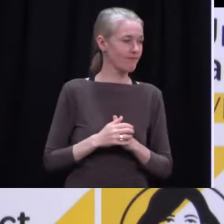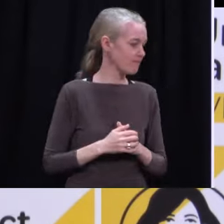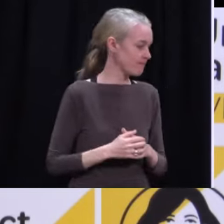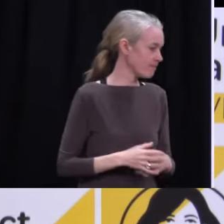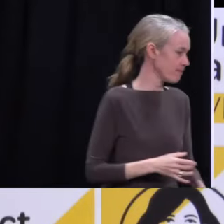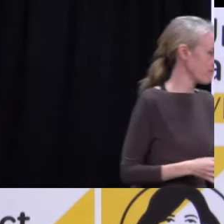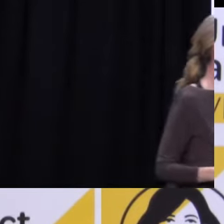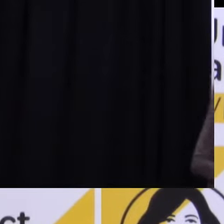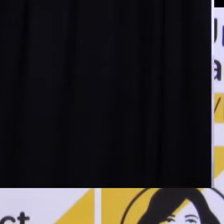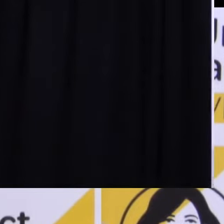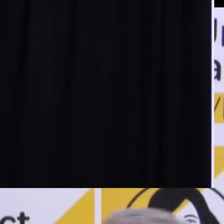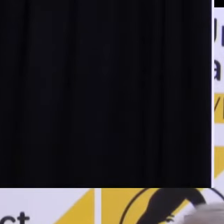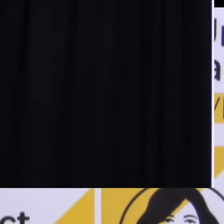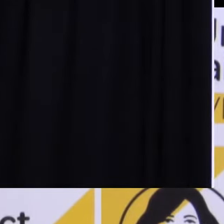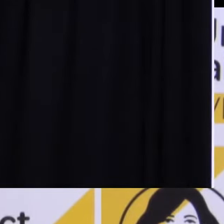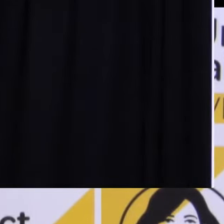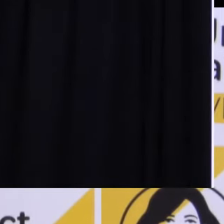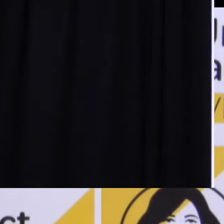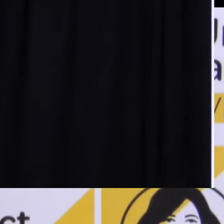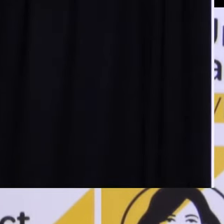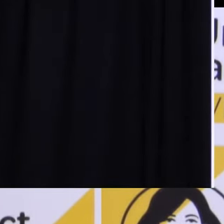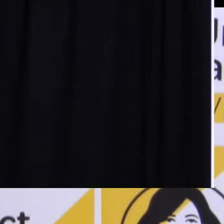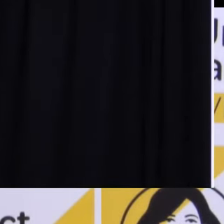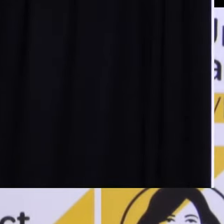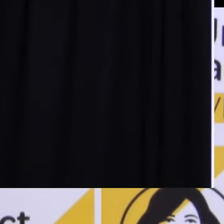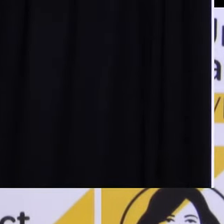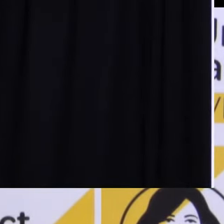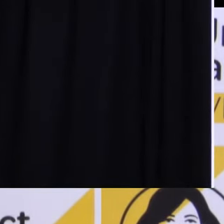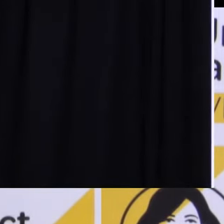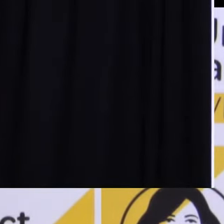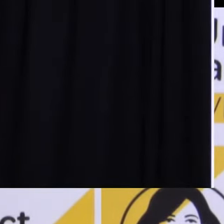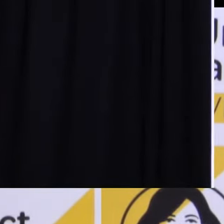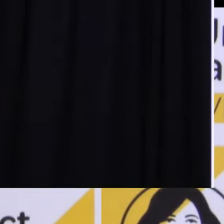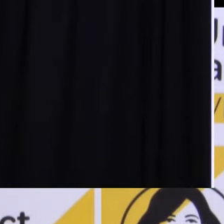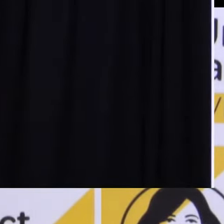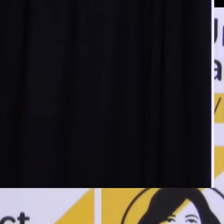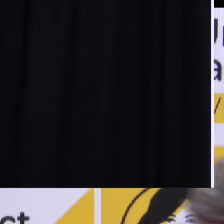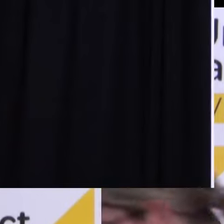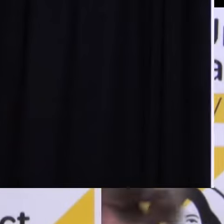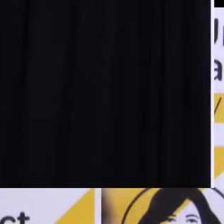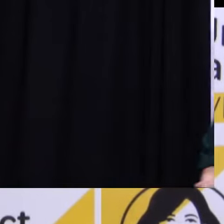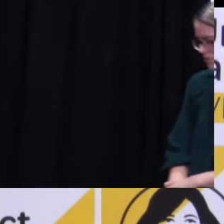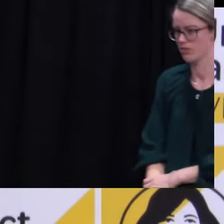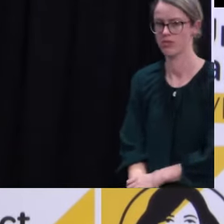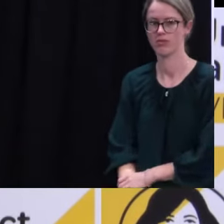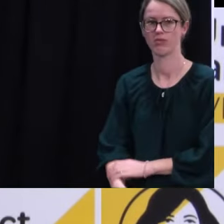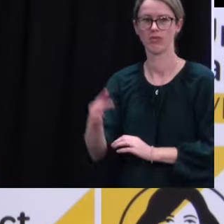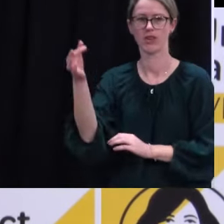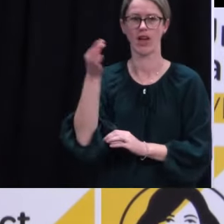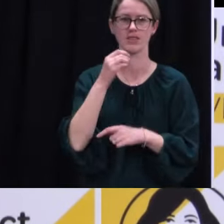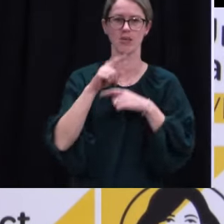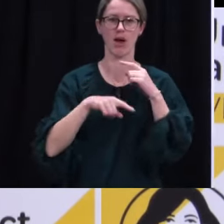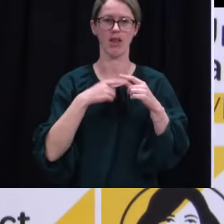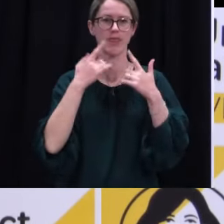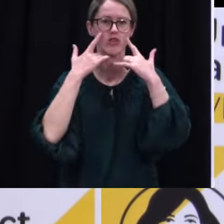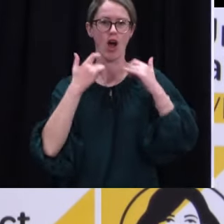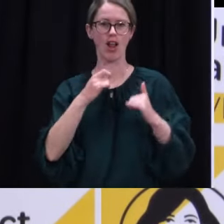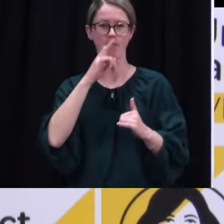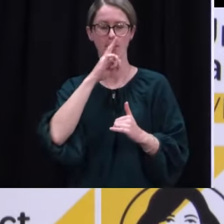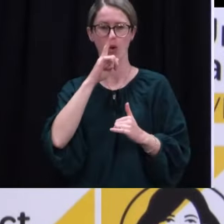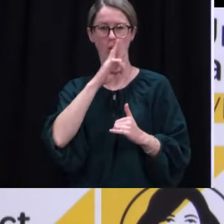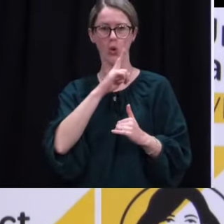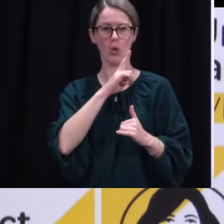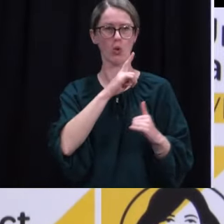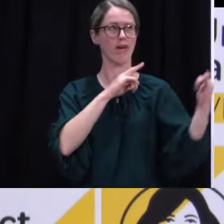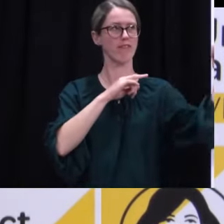isolation trial that's related this year, how has the outbreak affected the timing of that, and when might we learn which companies are involved?